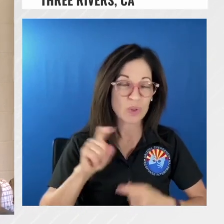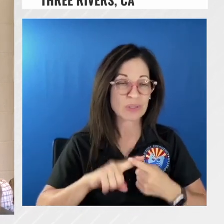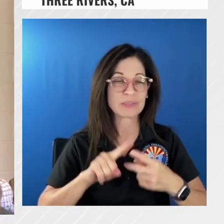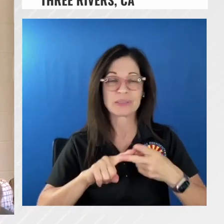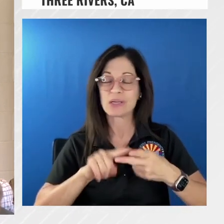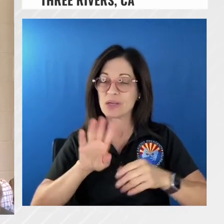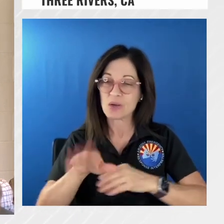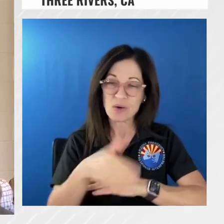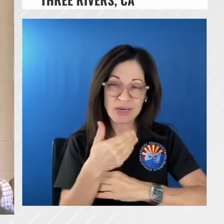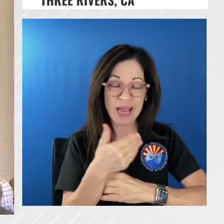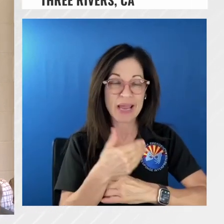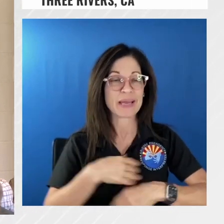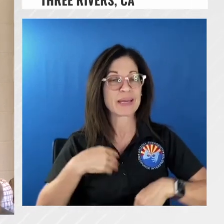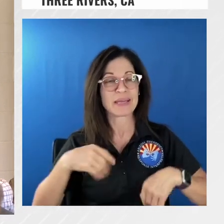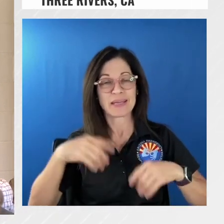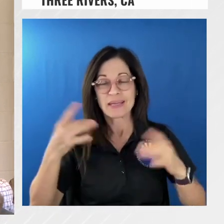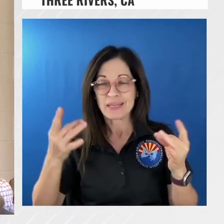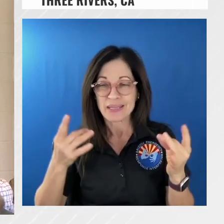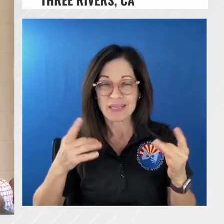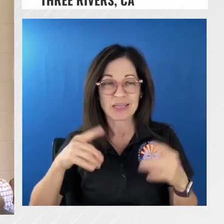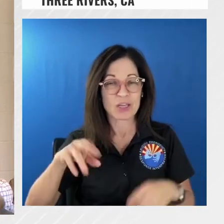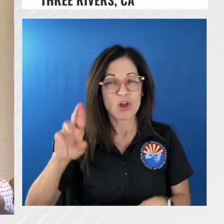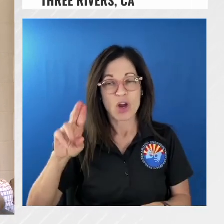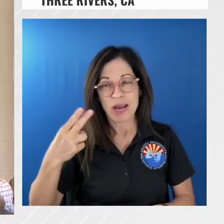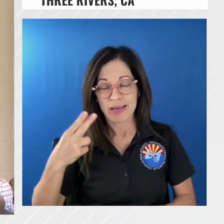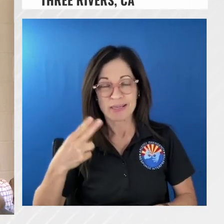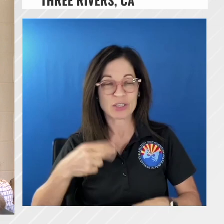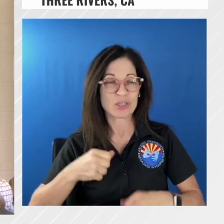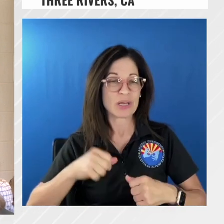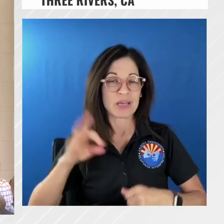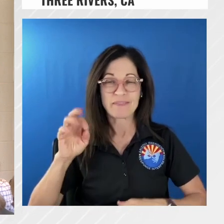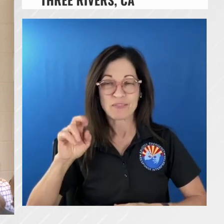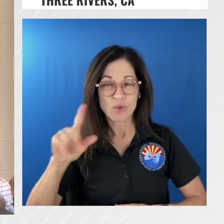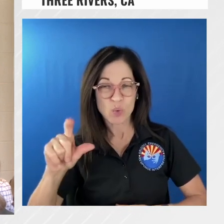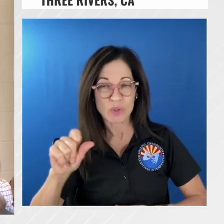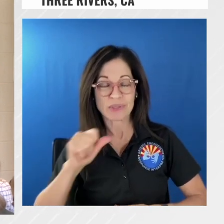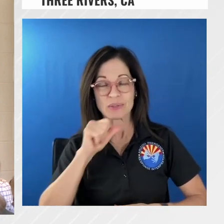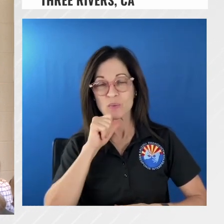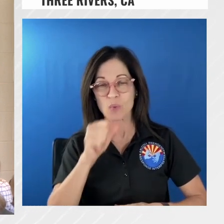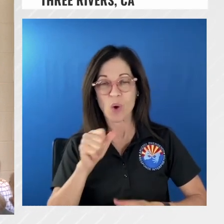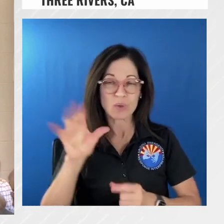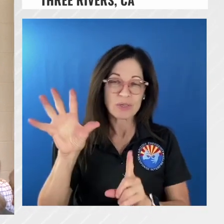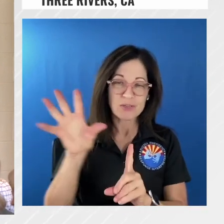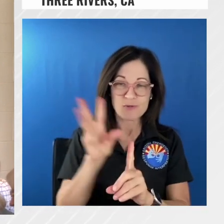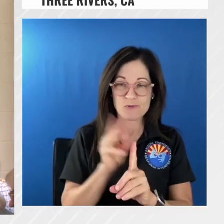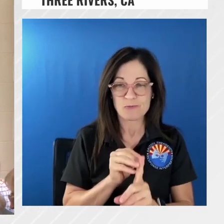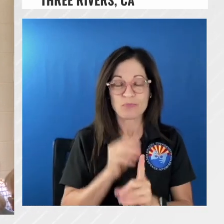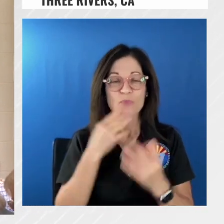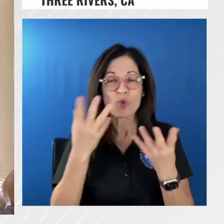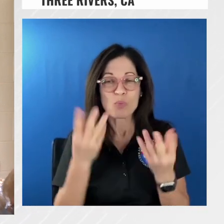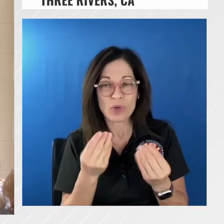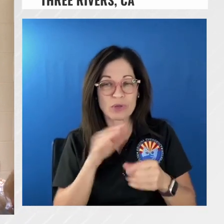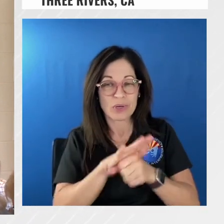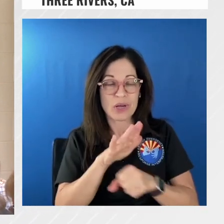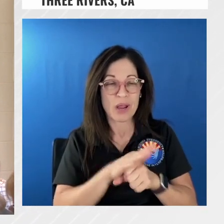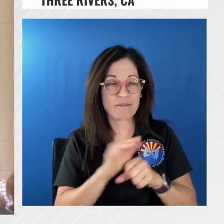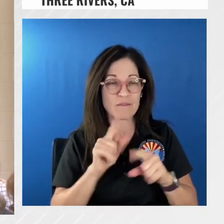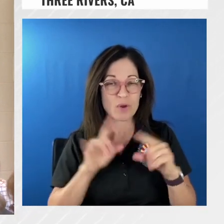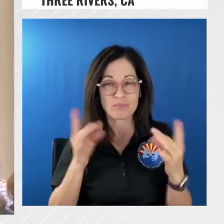rh's the fuel size isn't isn't receptive to taking on moisture from the relative humidity so um